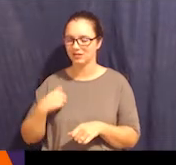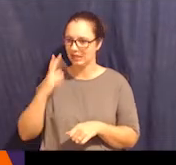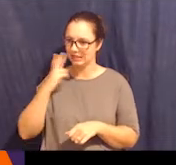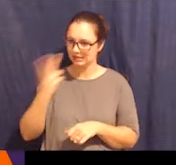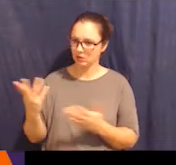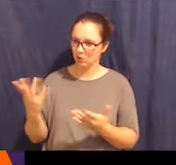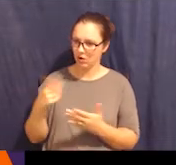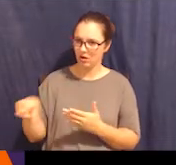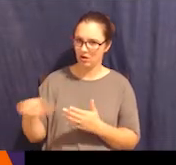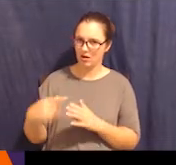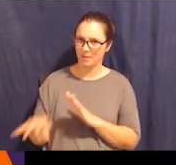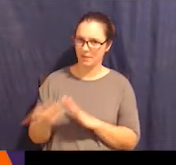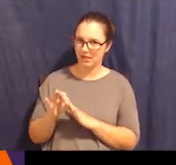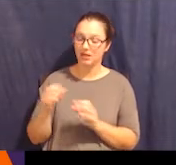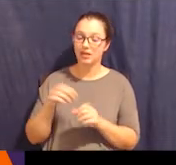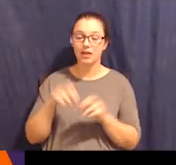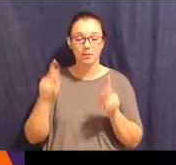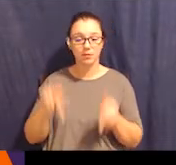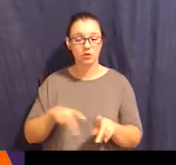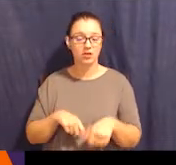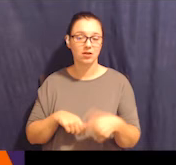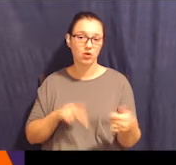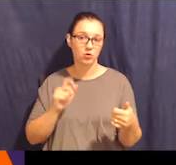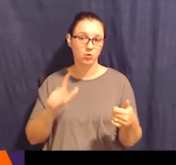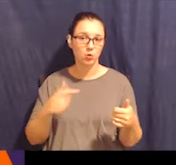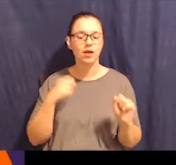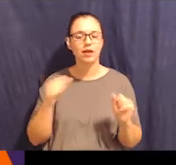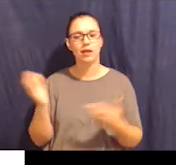my iPad and do it with the client in person.